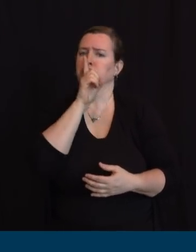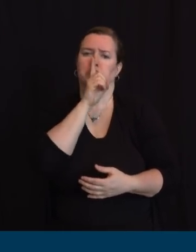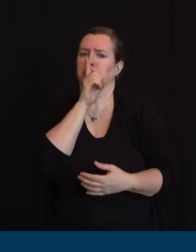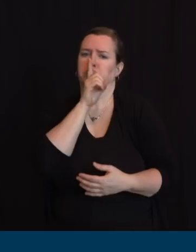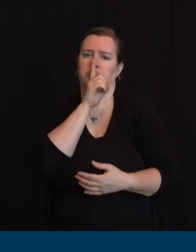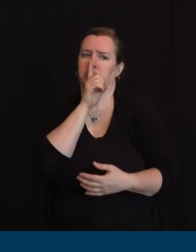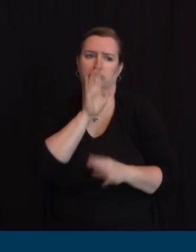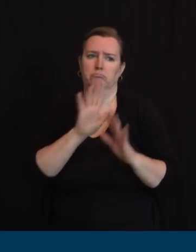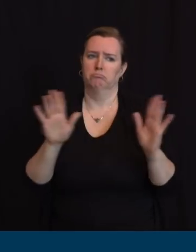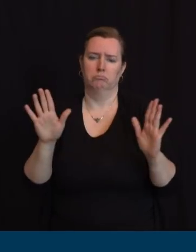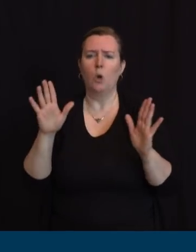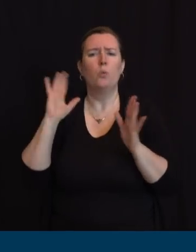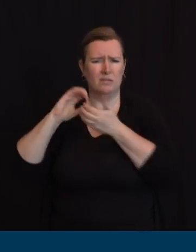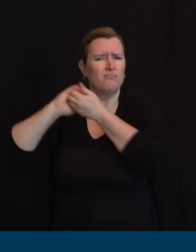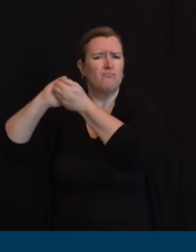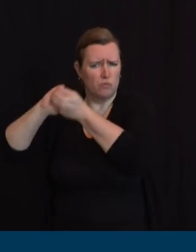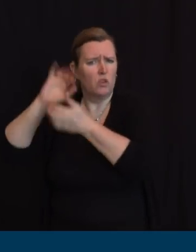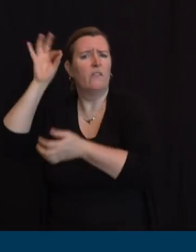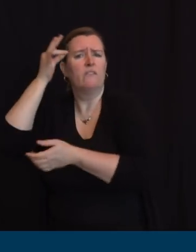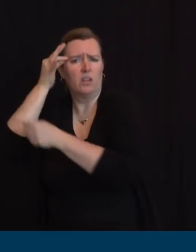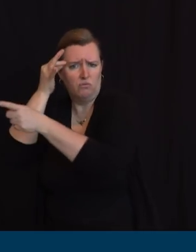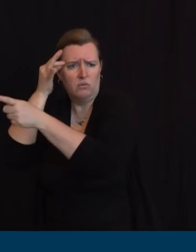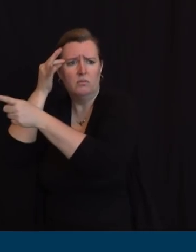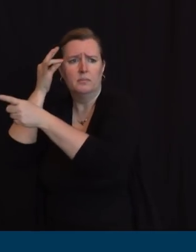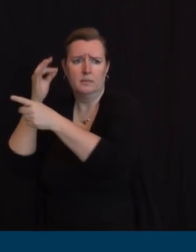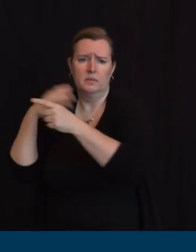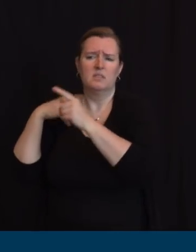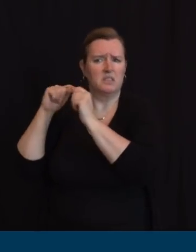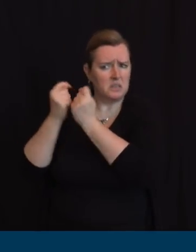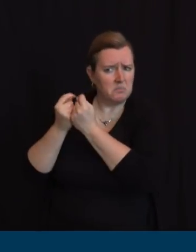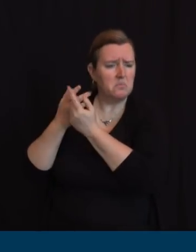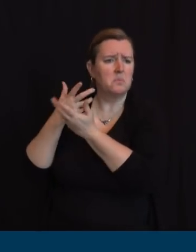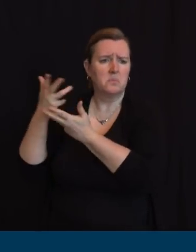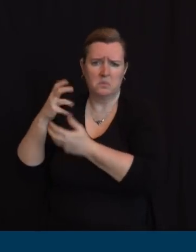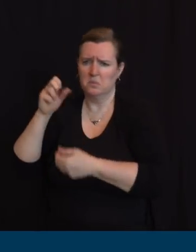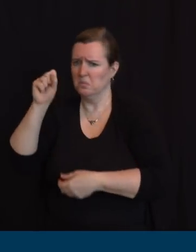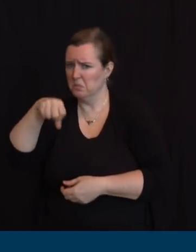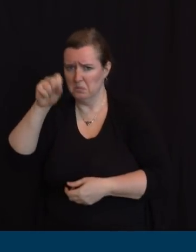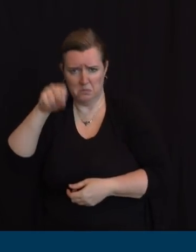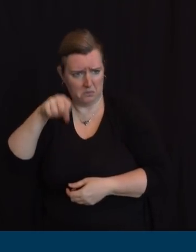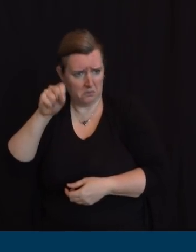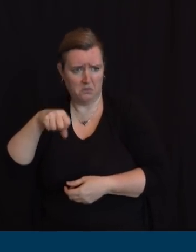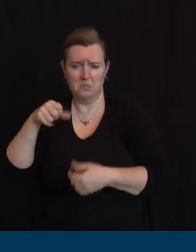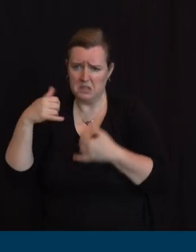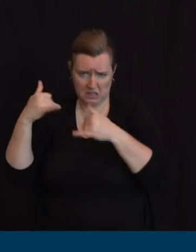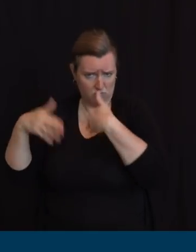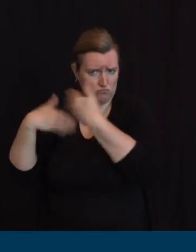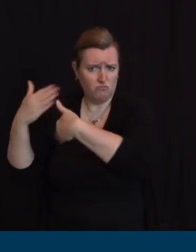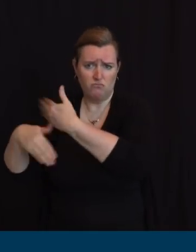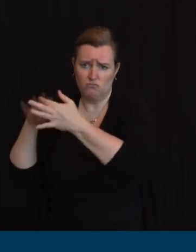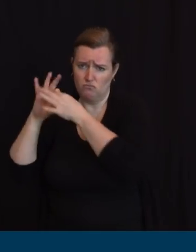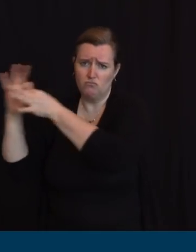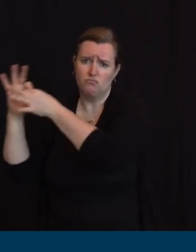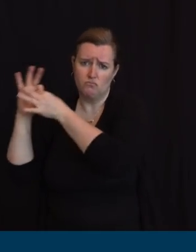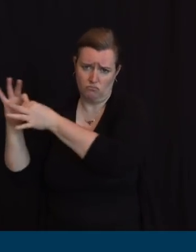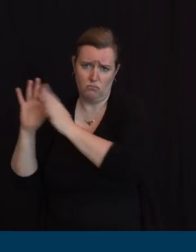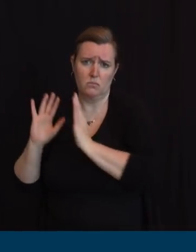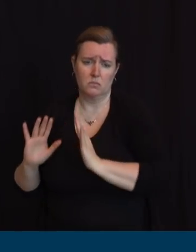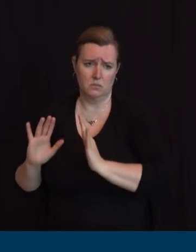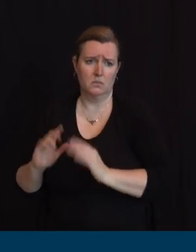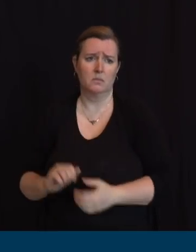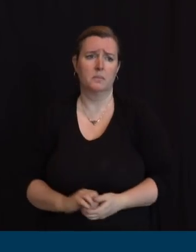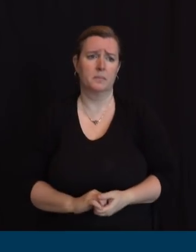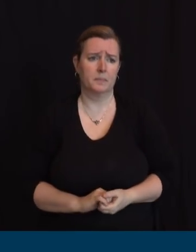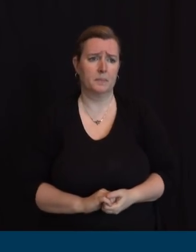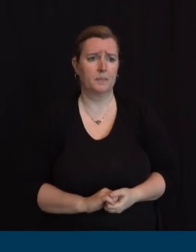don't want to speak for him, but I think we were in violent agreement that this is sort of, you need both. There's no substituting